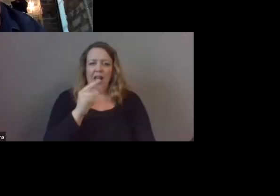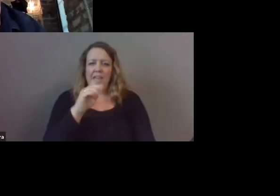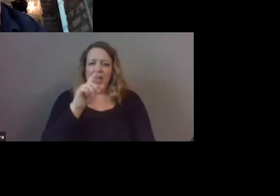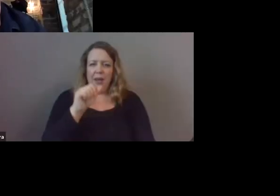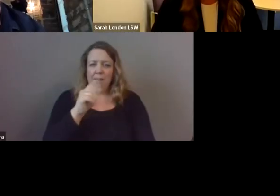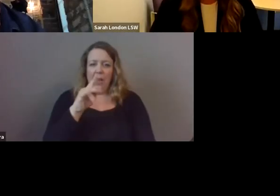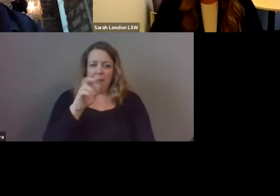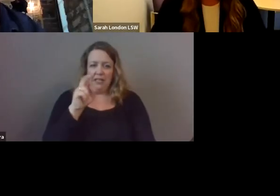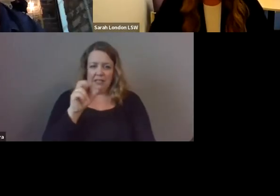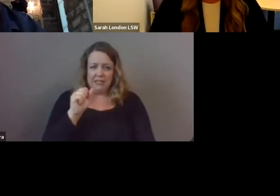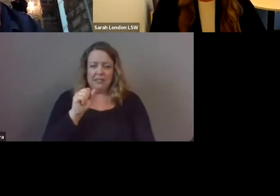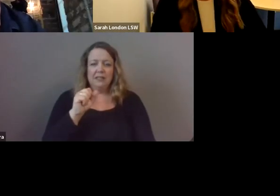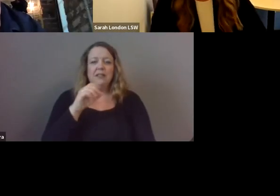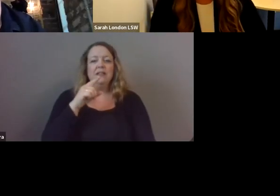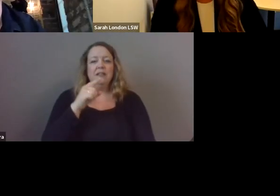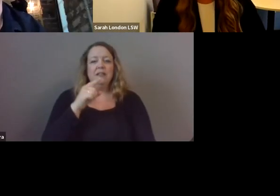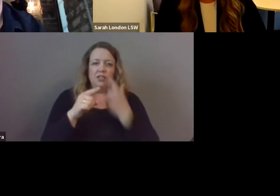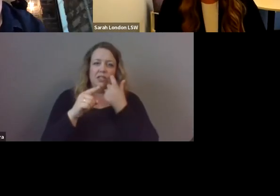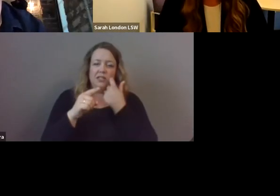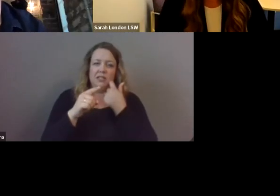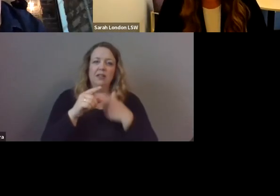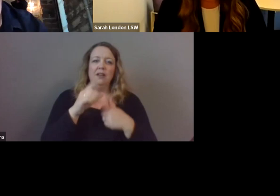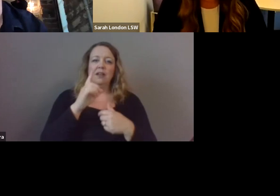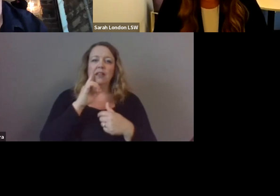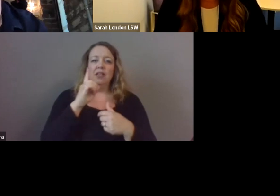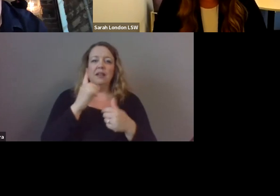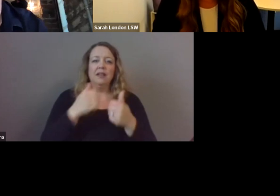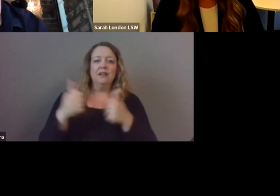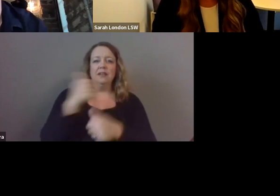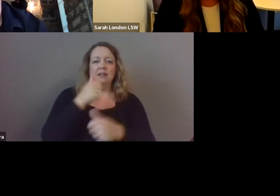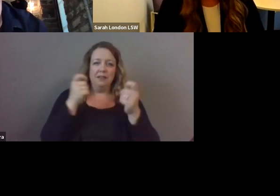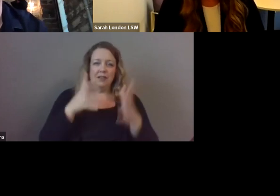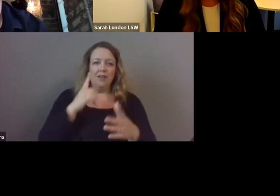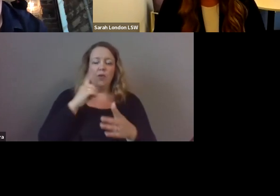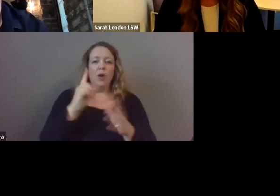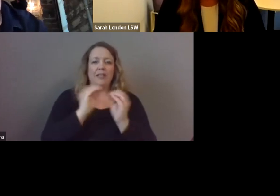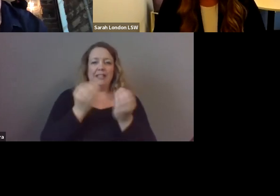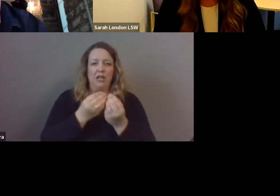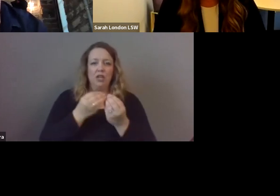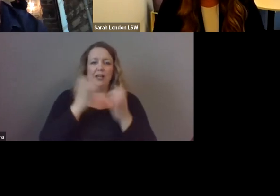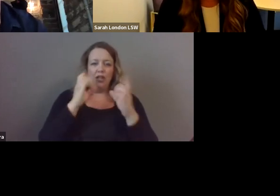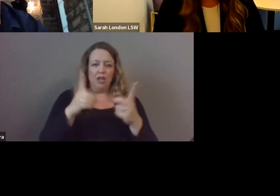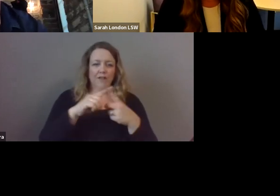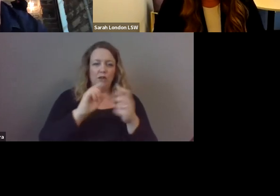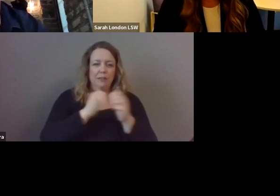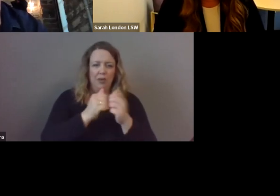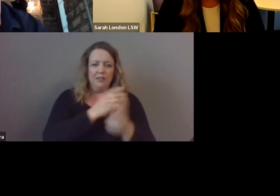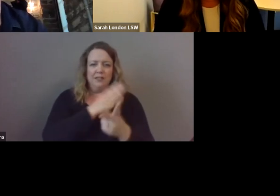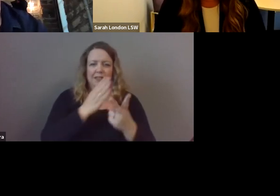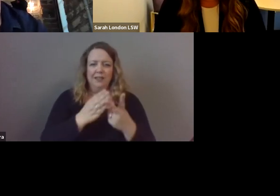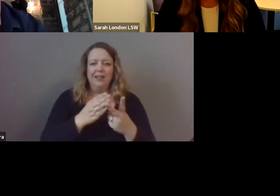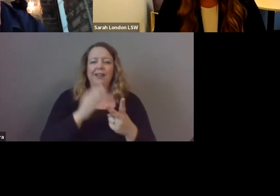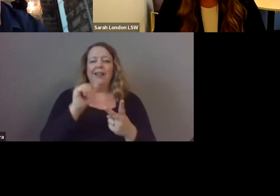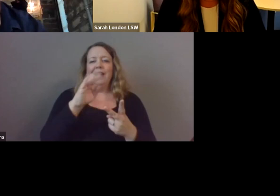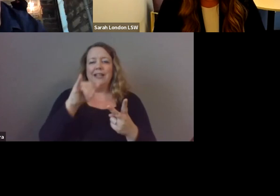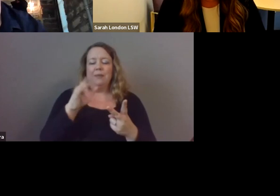director of external affairs and organizational um education for up to us sports we have andy bichelle who is